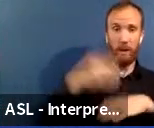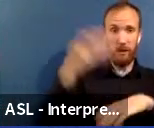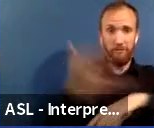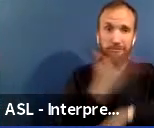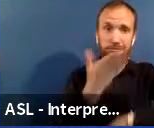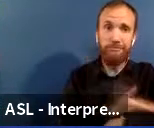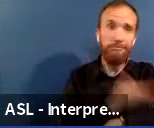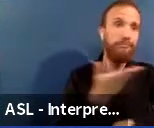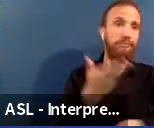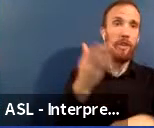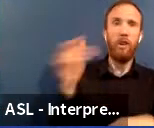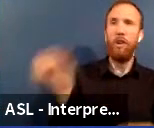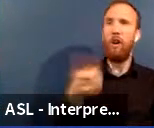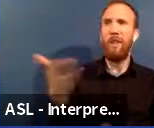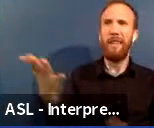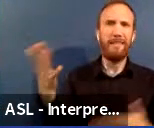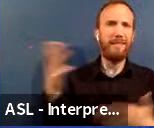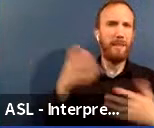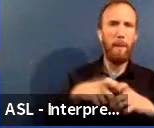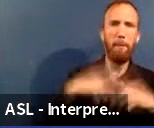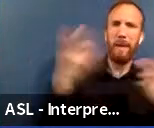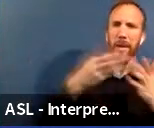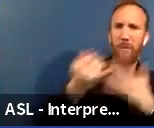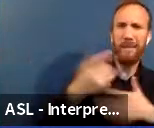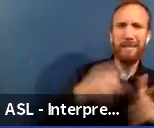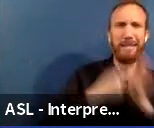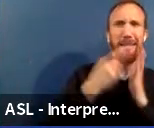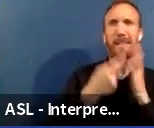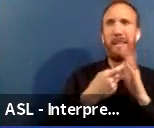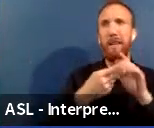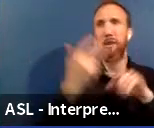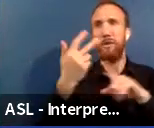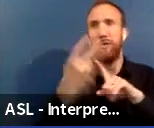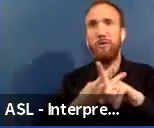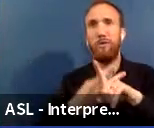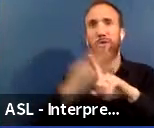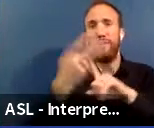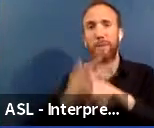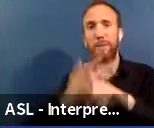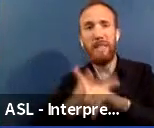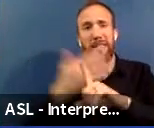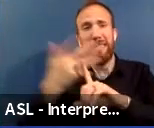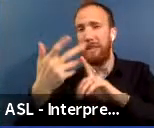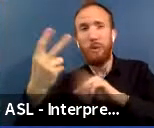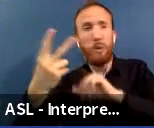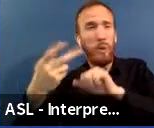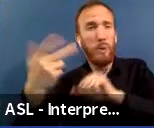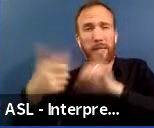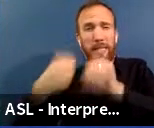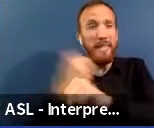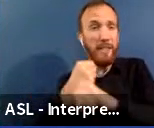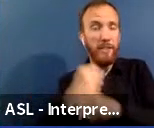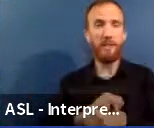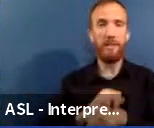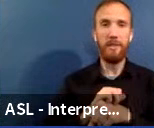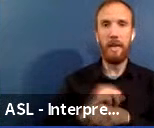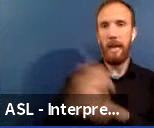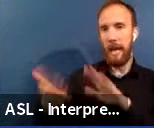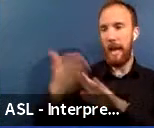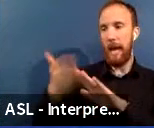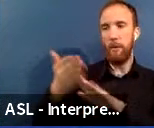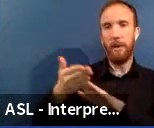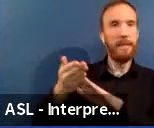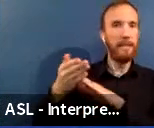with long durations ranging from a few months to years. Operating and maintenance is managed by the CPS Facilities Department,